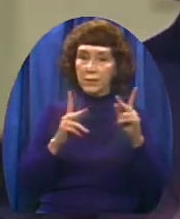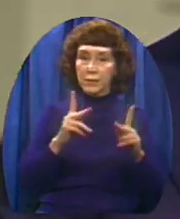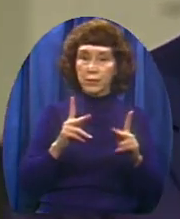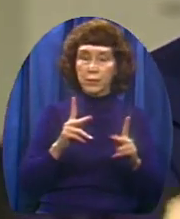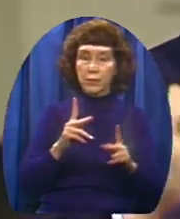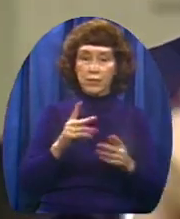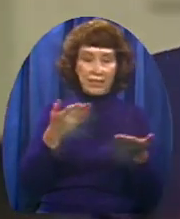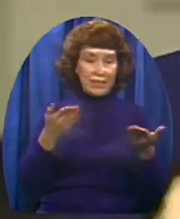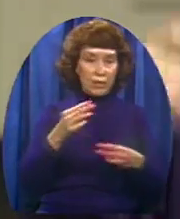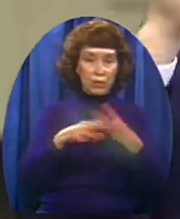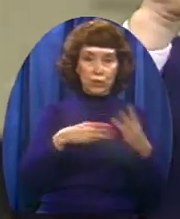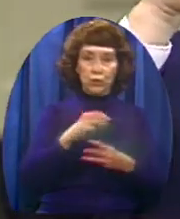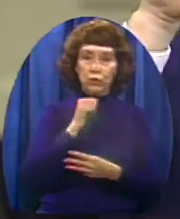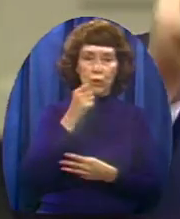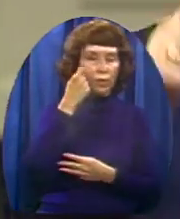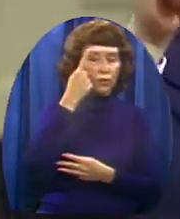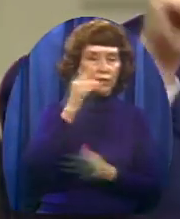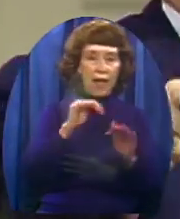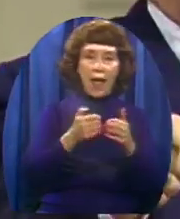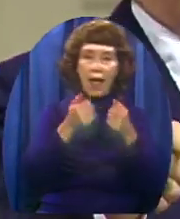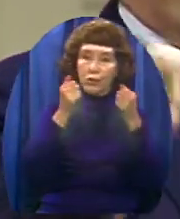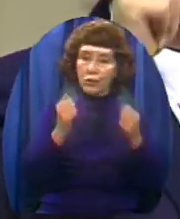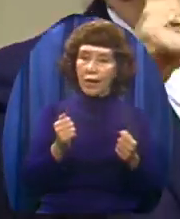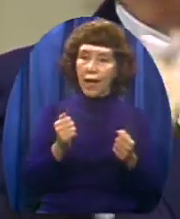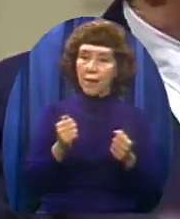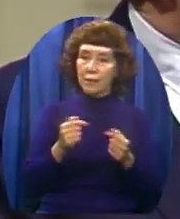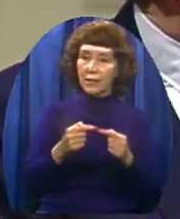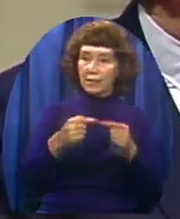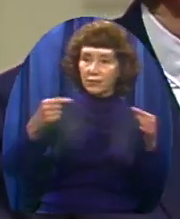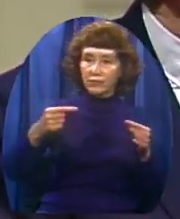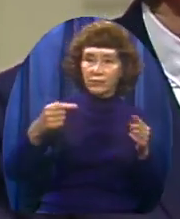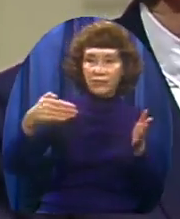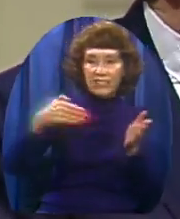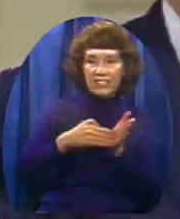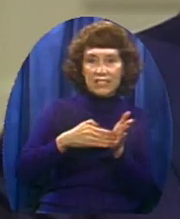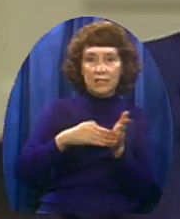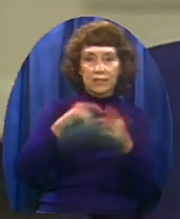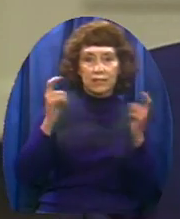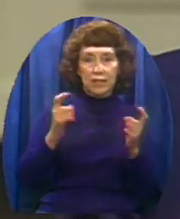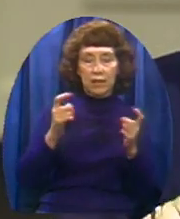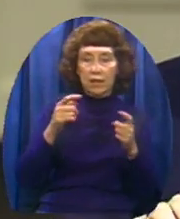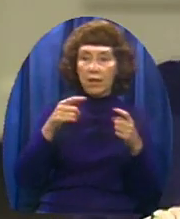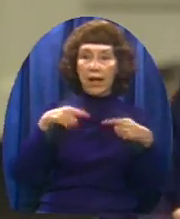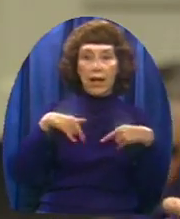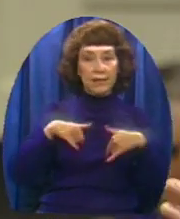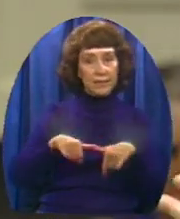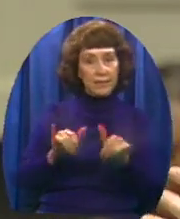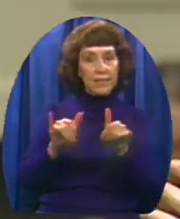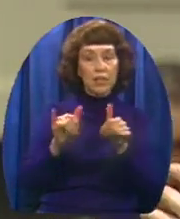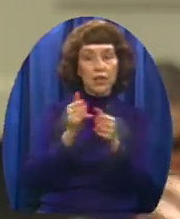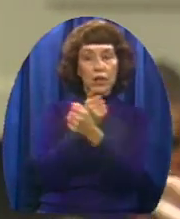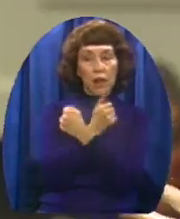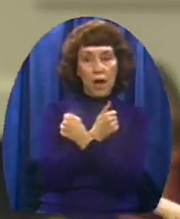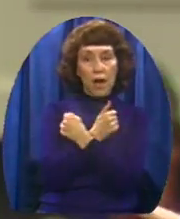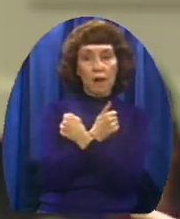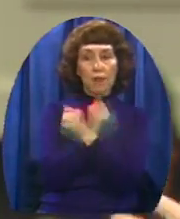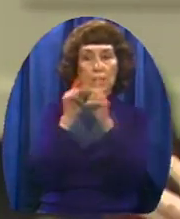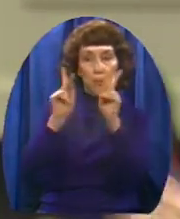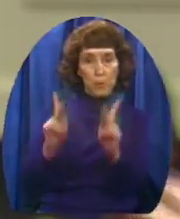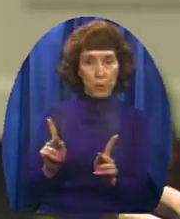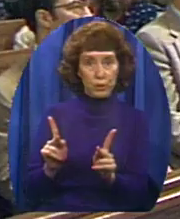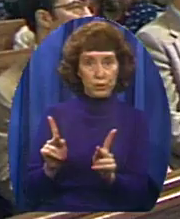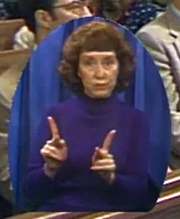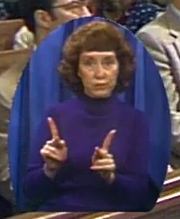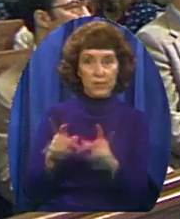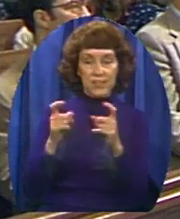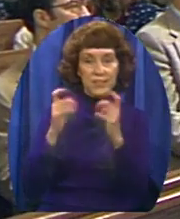understand How you can be against sin While loving sinners They don't understand How you can hate alcoholism